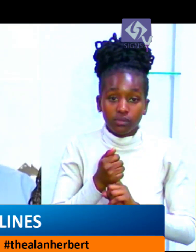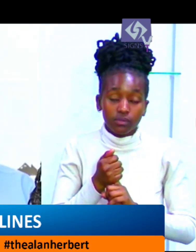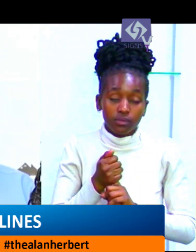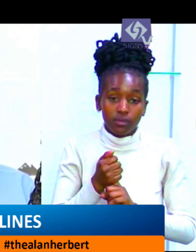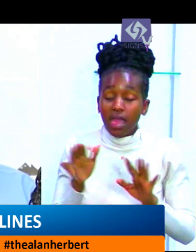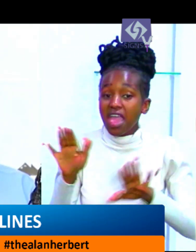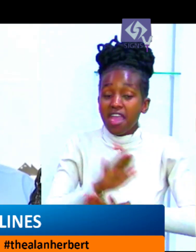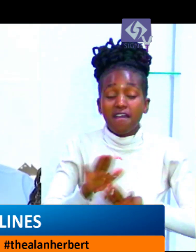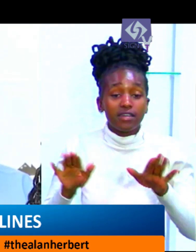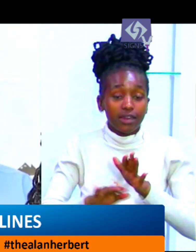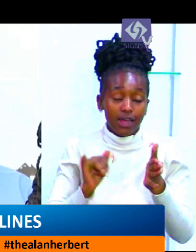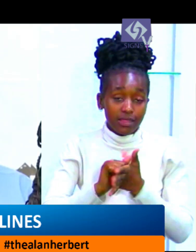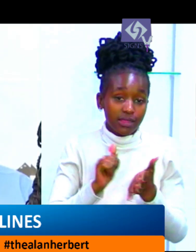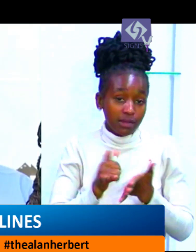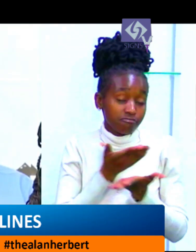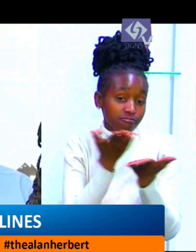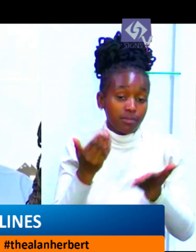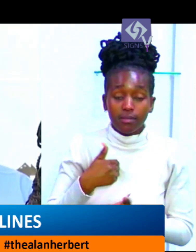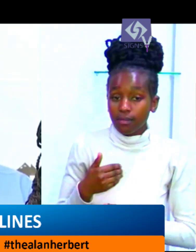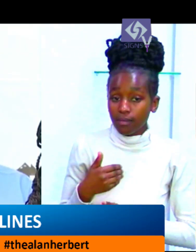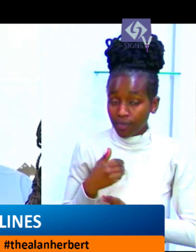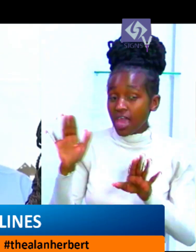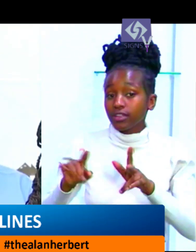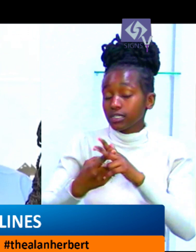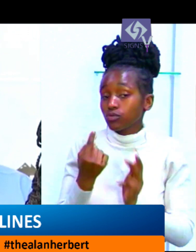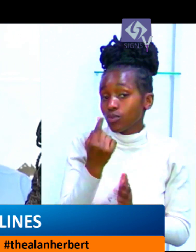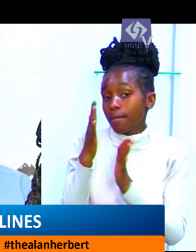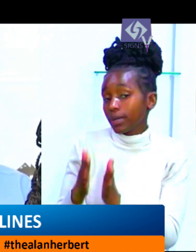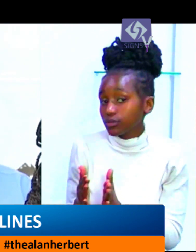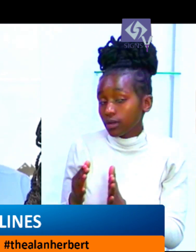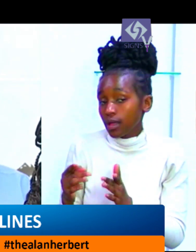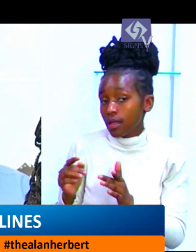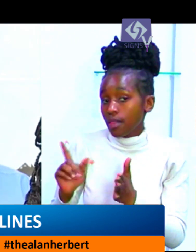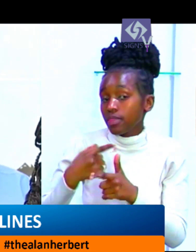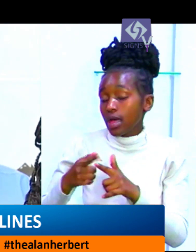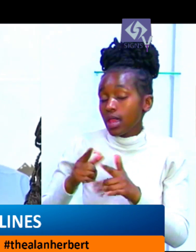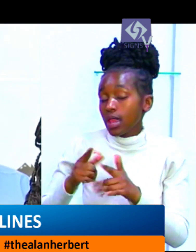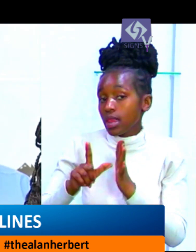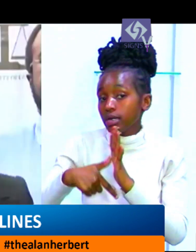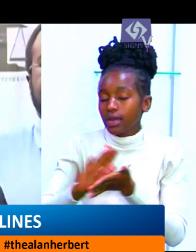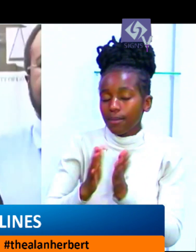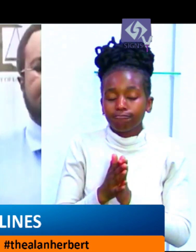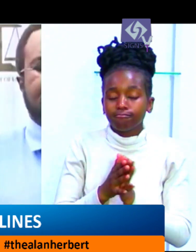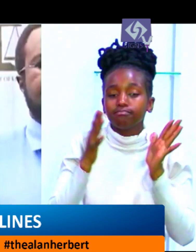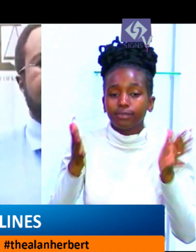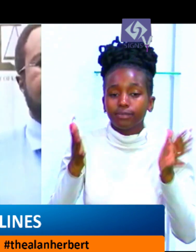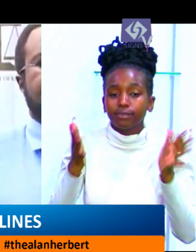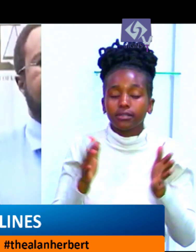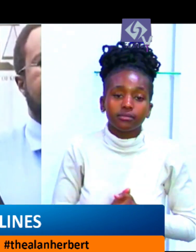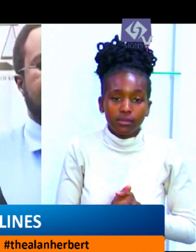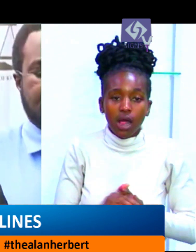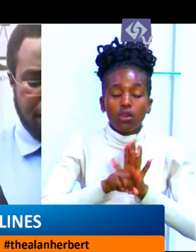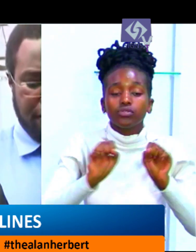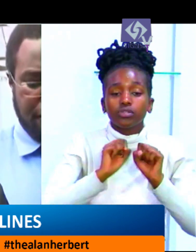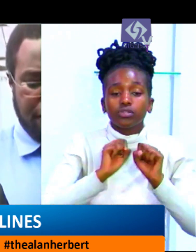that they have. It starts with one person before it becomes a flag. The Law Society